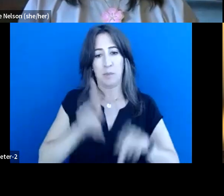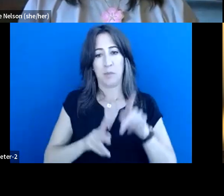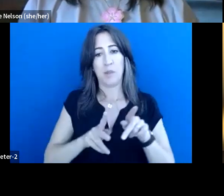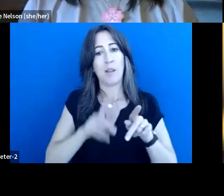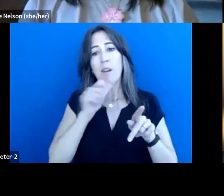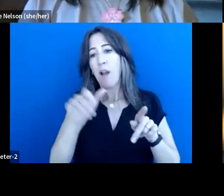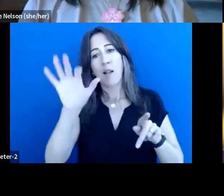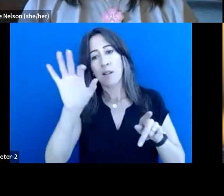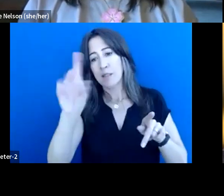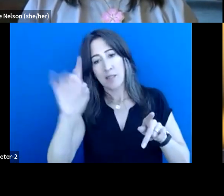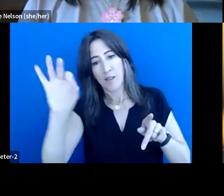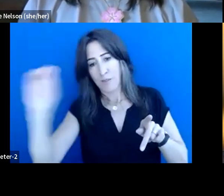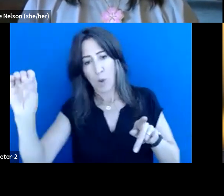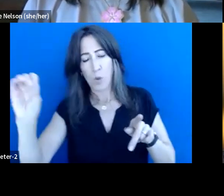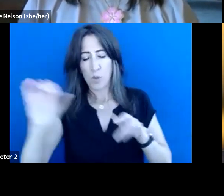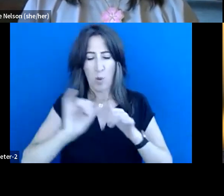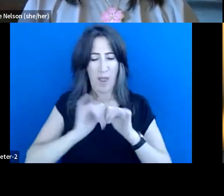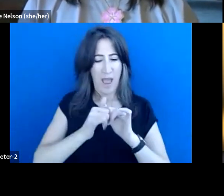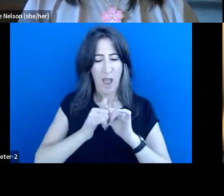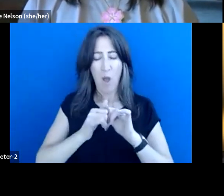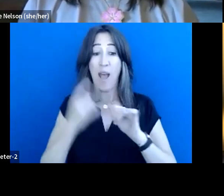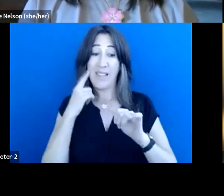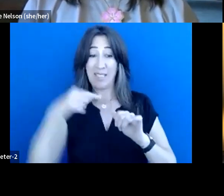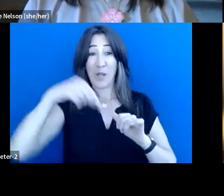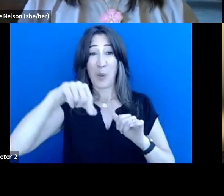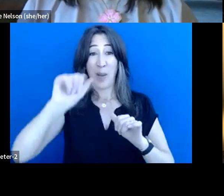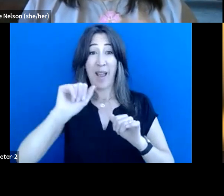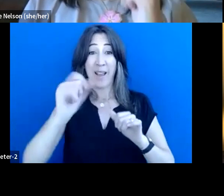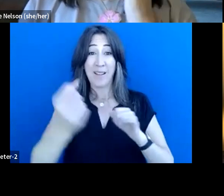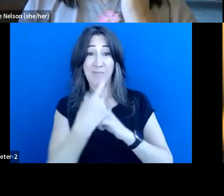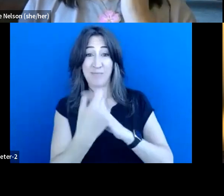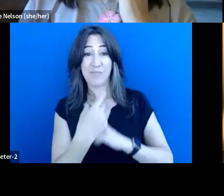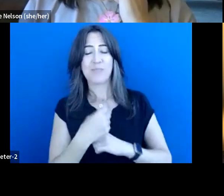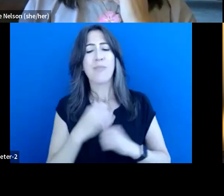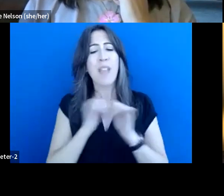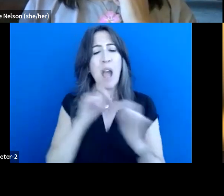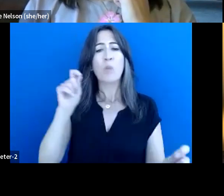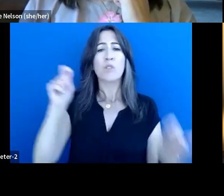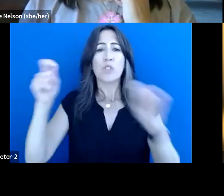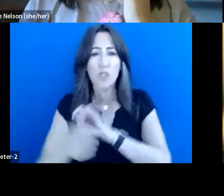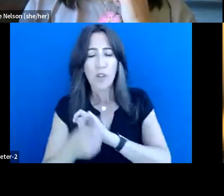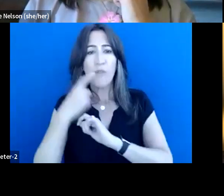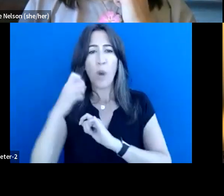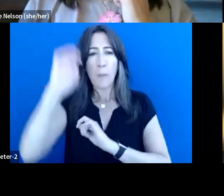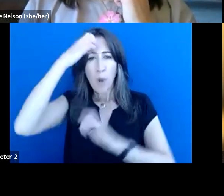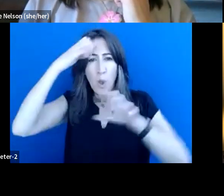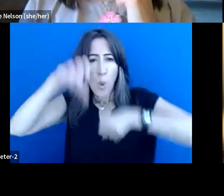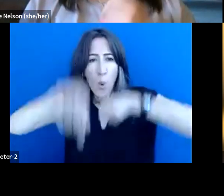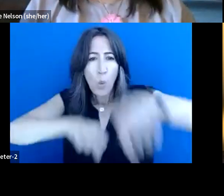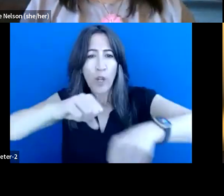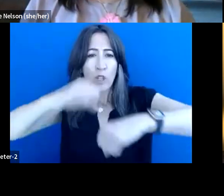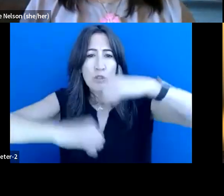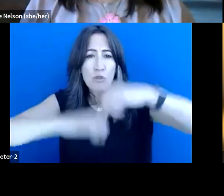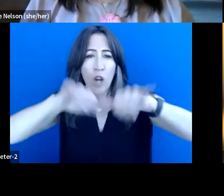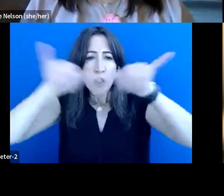how we can shift away from colonial structures, how we can, you know, indigenize the work. I think what I want to stress to